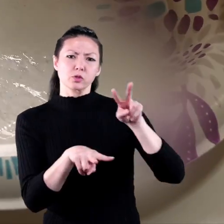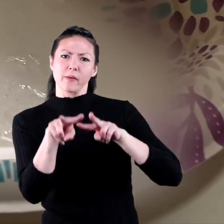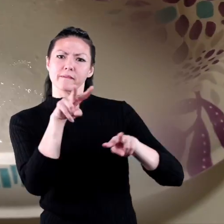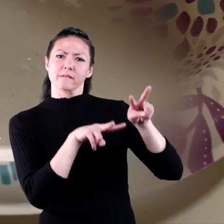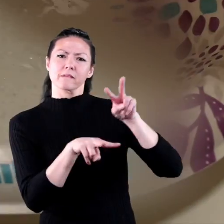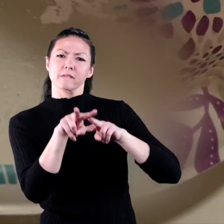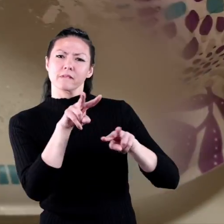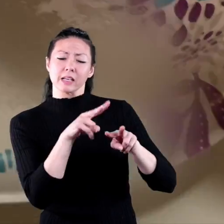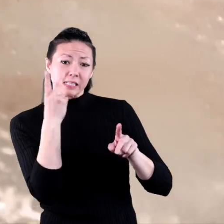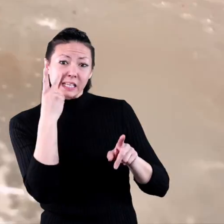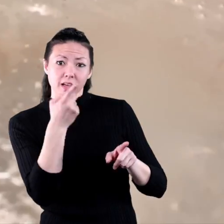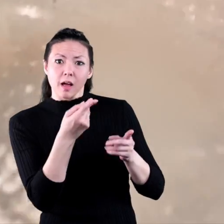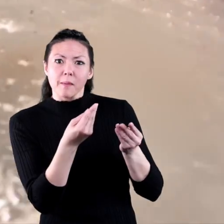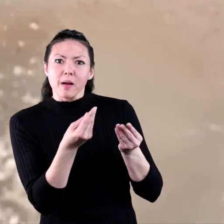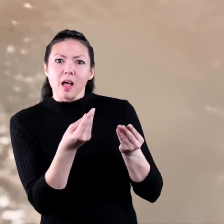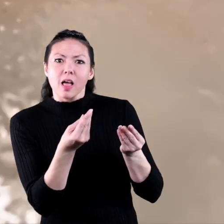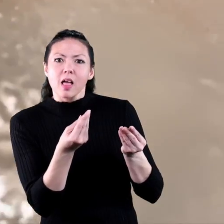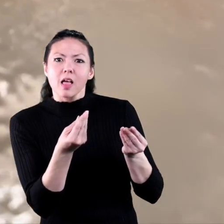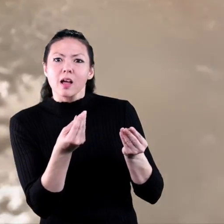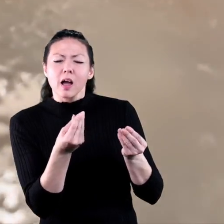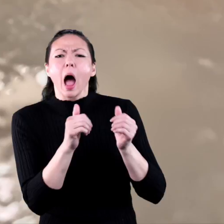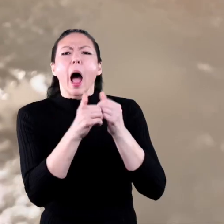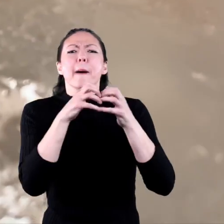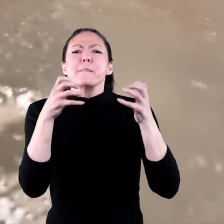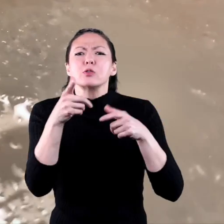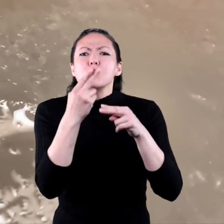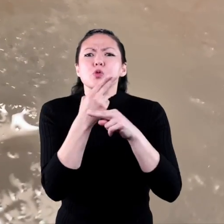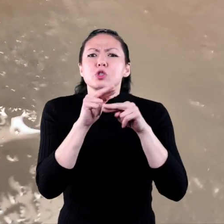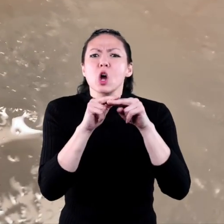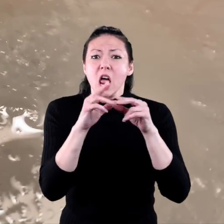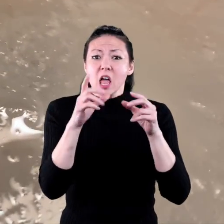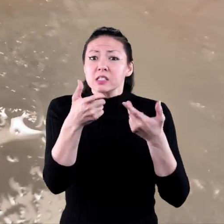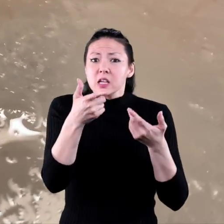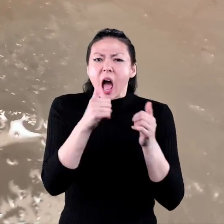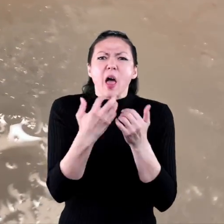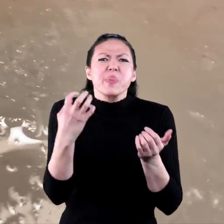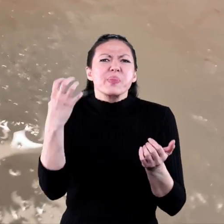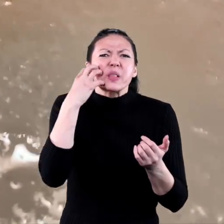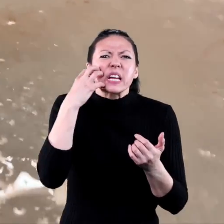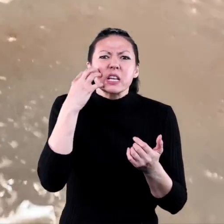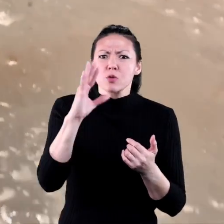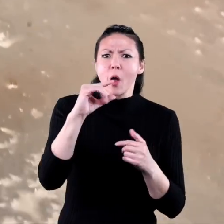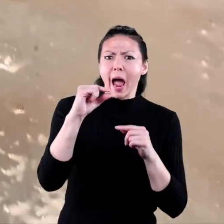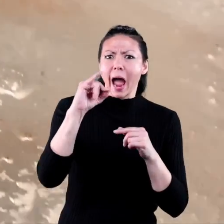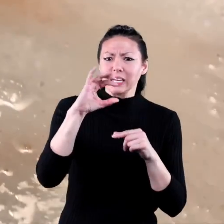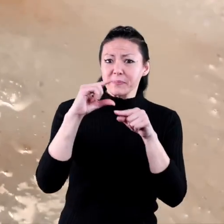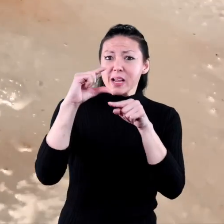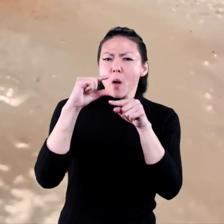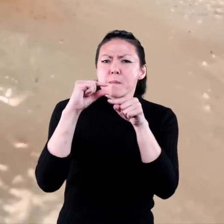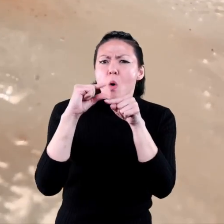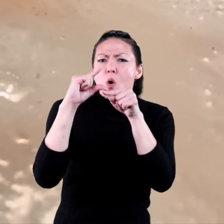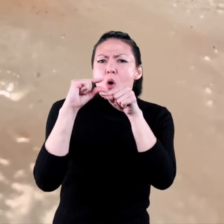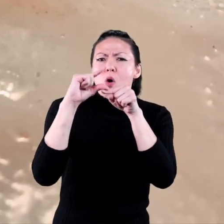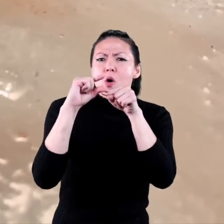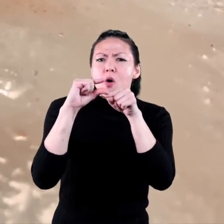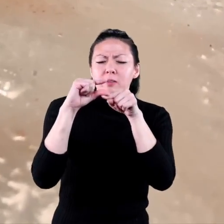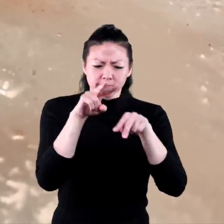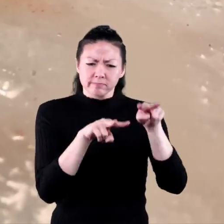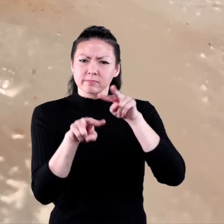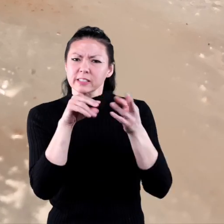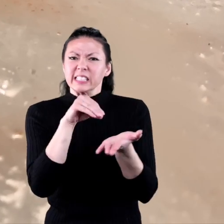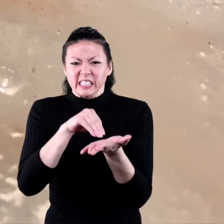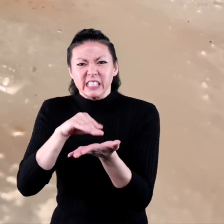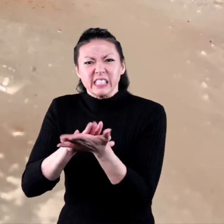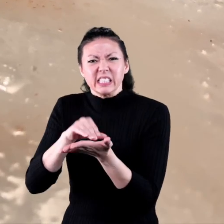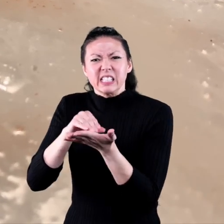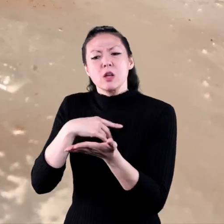the ice begins to melt. How much salt did you use? How thick is your ice? Whatever you do, you will have to keep precise notes.